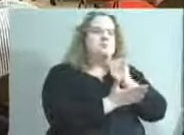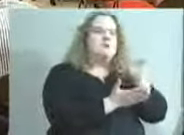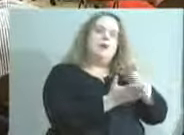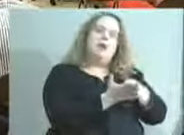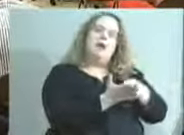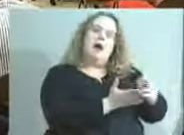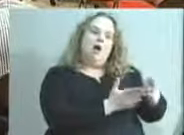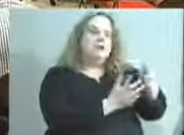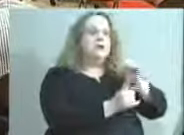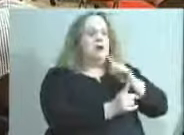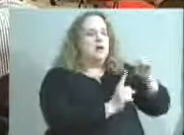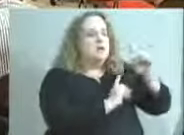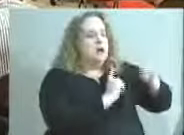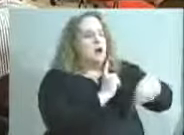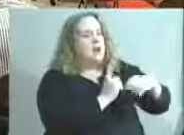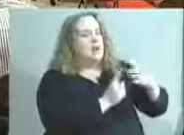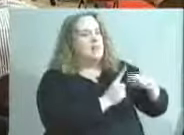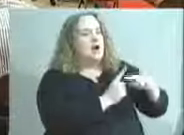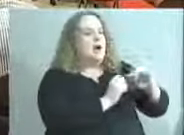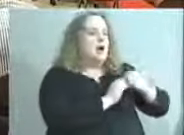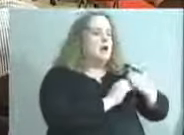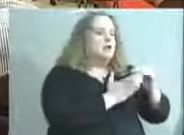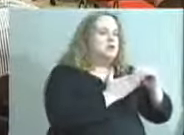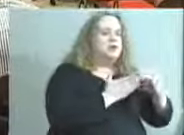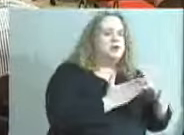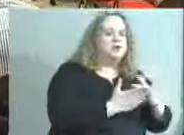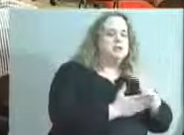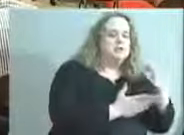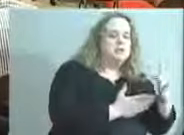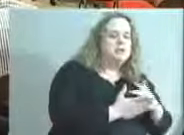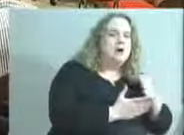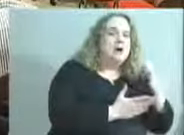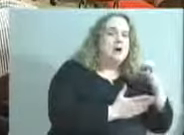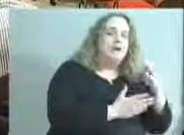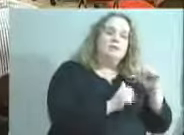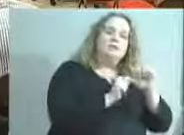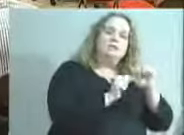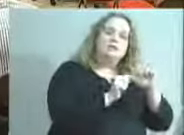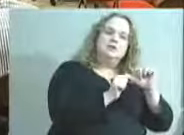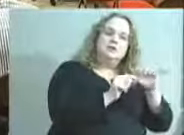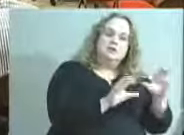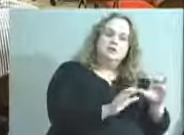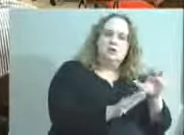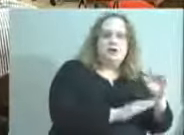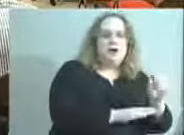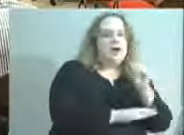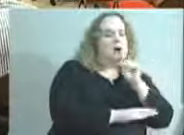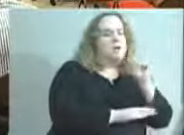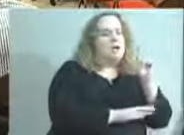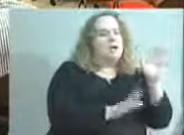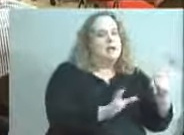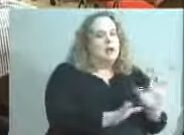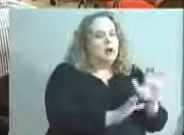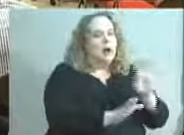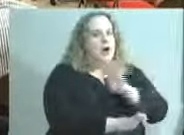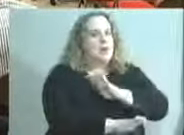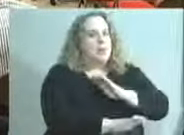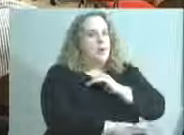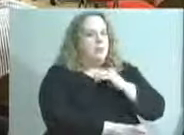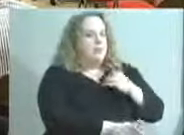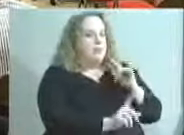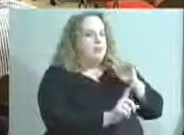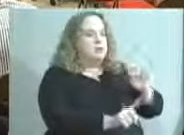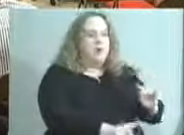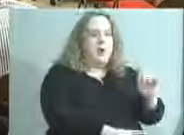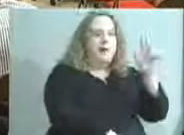conversation about how students feel, and if they continue to do that, I would encourage us as board members to go